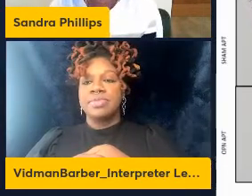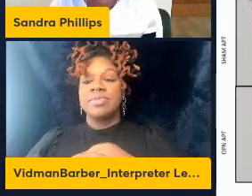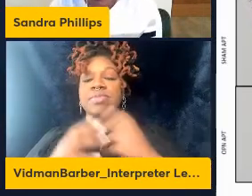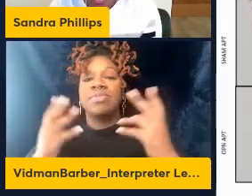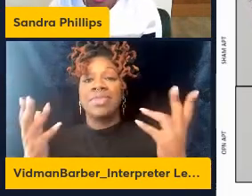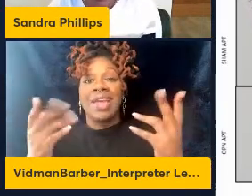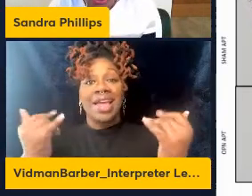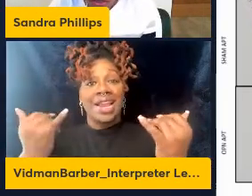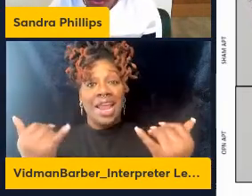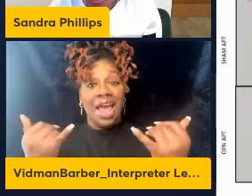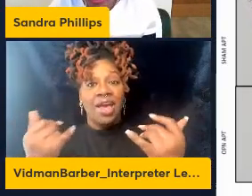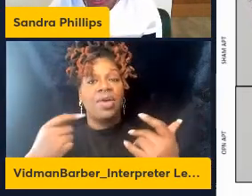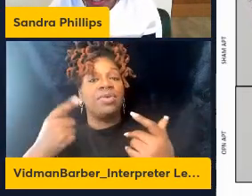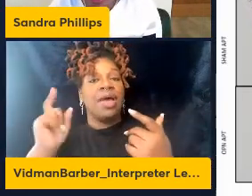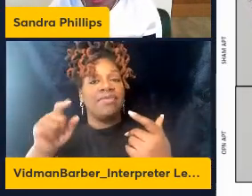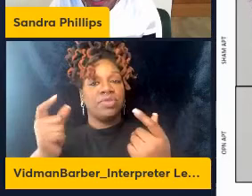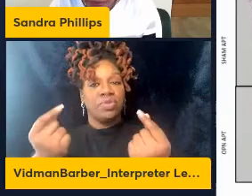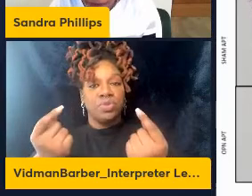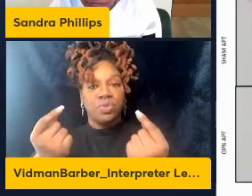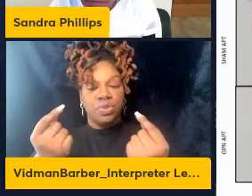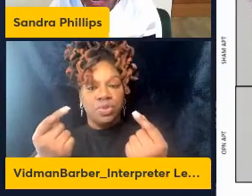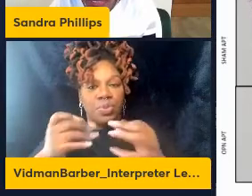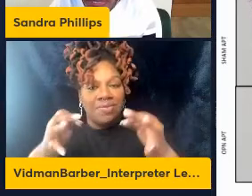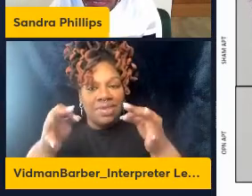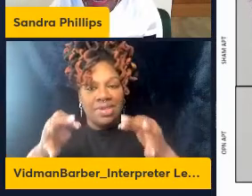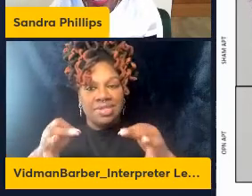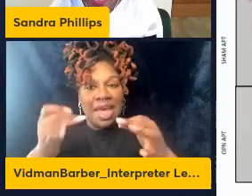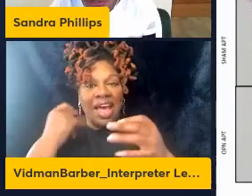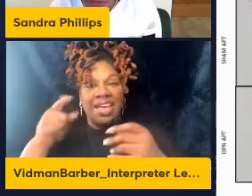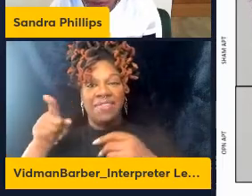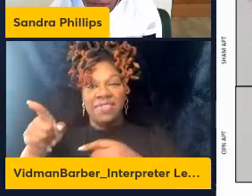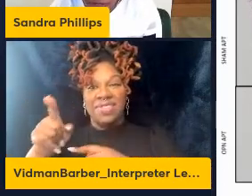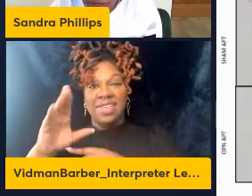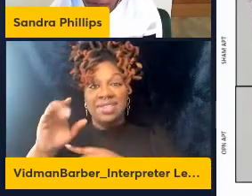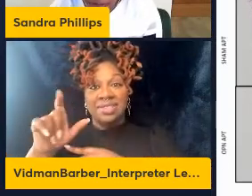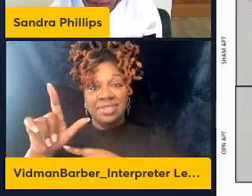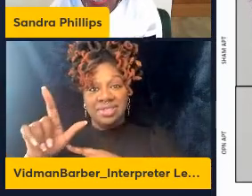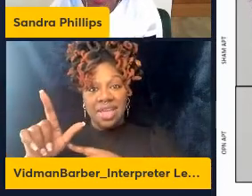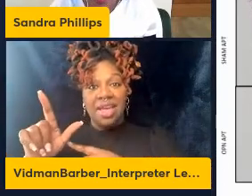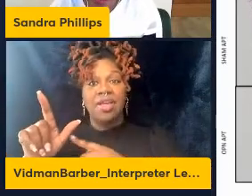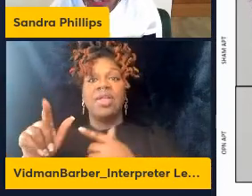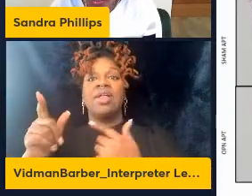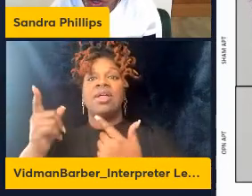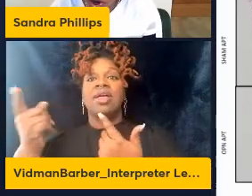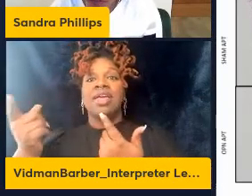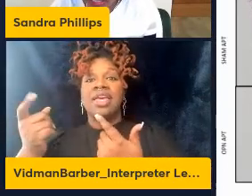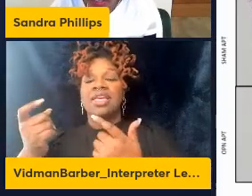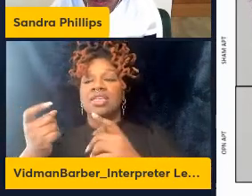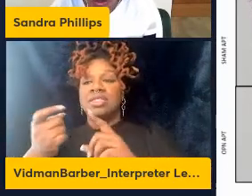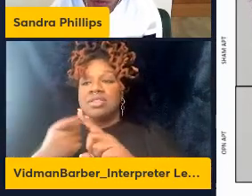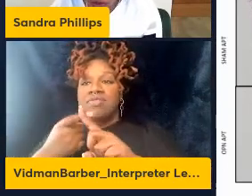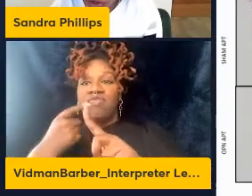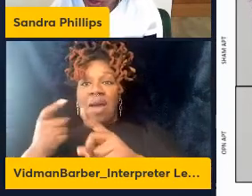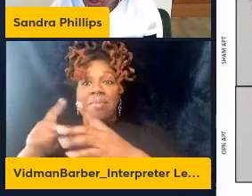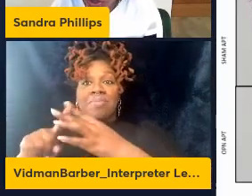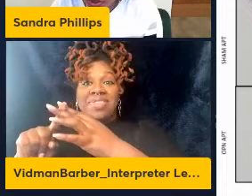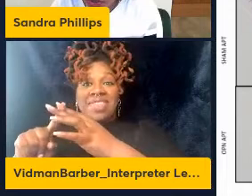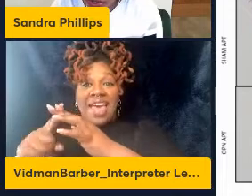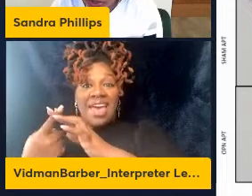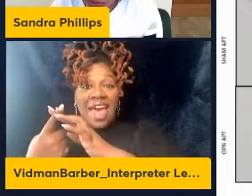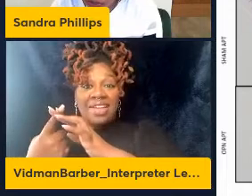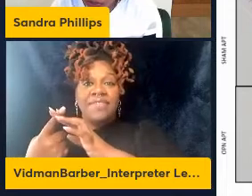Now, what we have to do is to determine if this cell killing is actually mediated by an activation of the anti-tumor